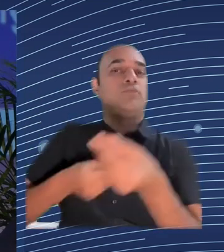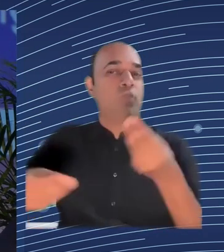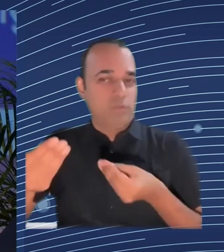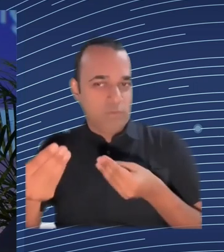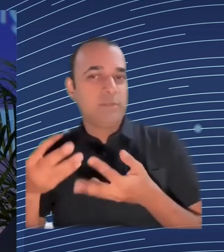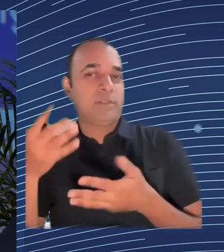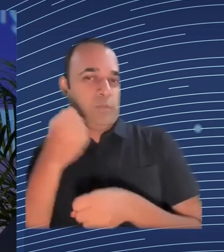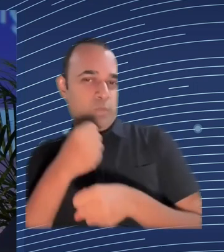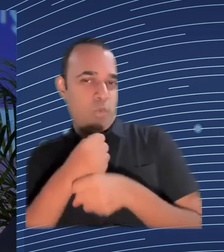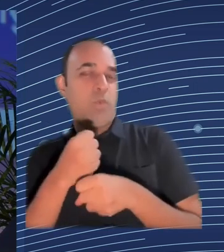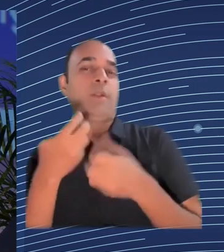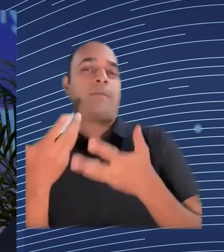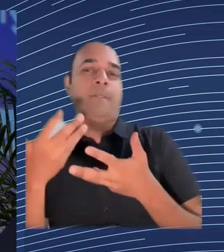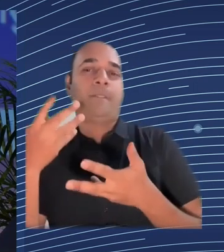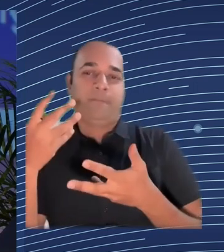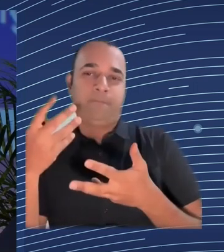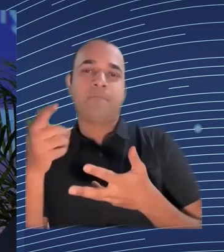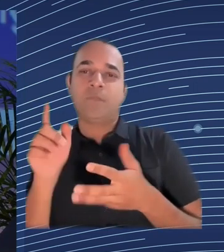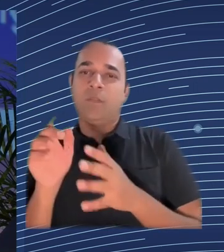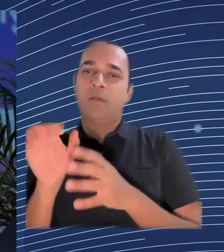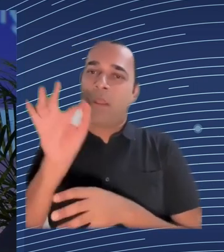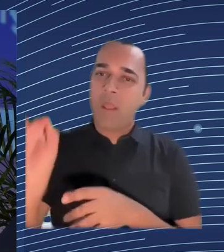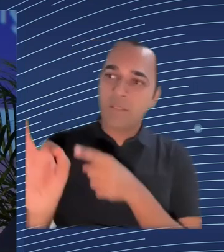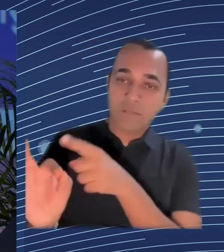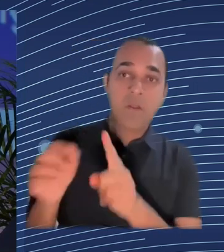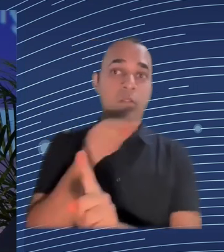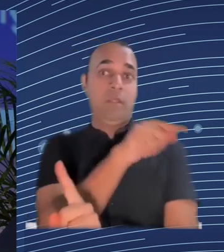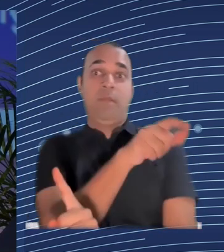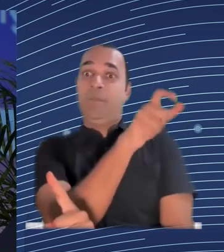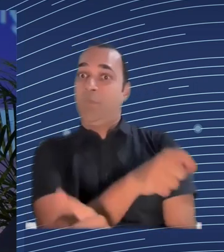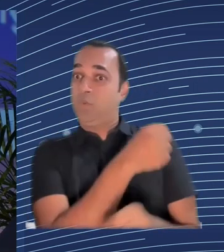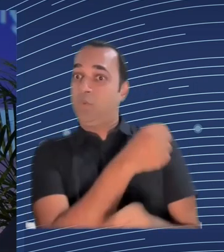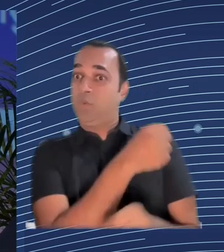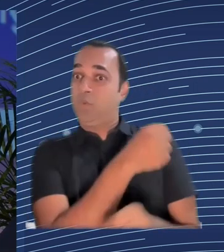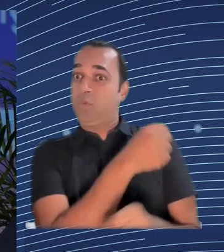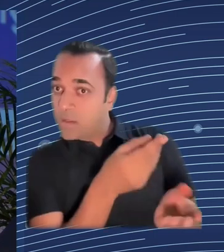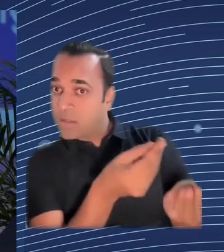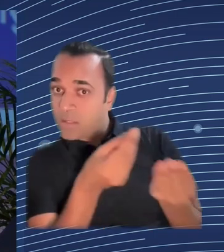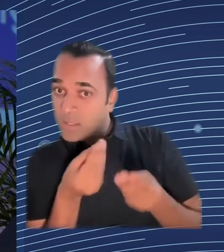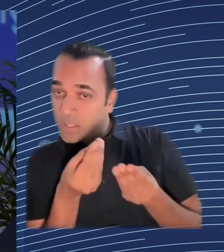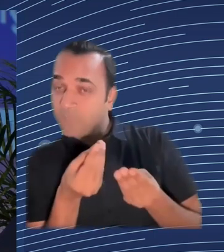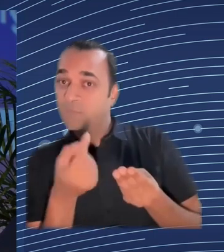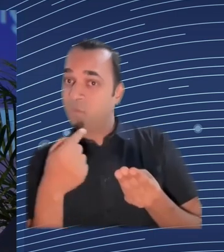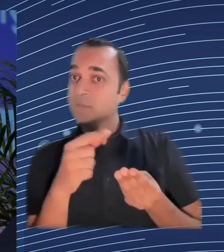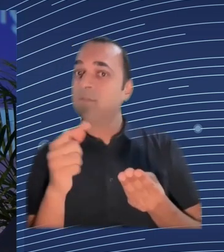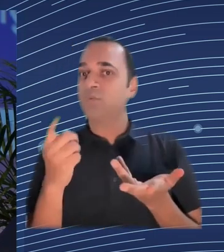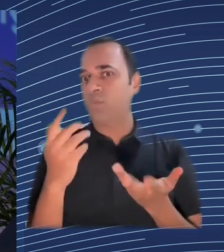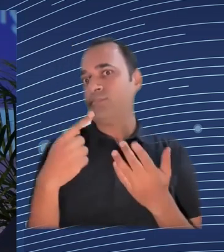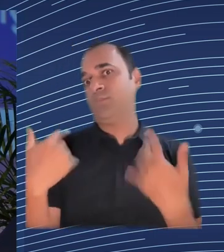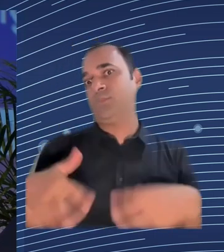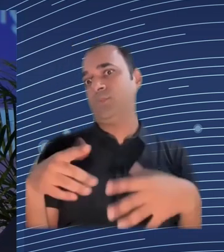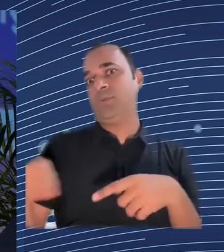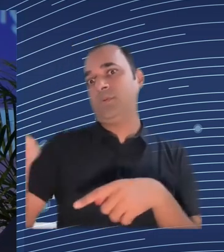it was an abuse of the GDPR rights for the likes of worker info exchange or trade unions to uh get workers to